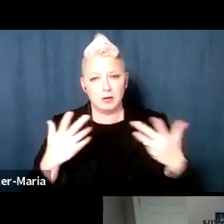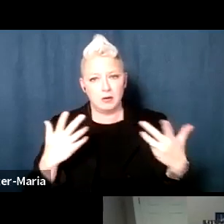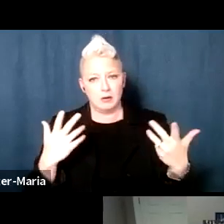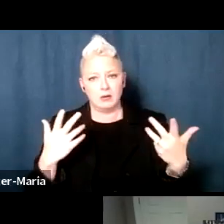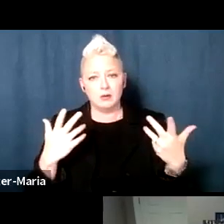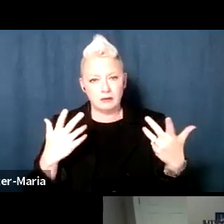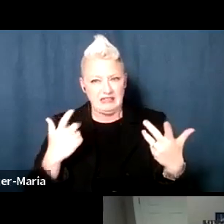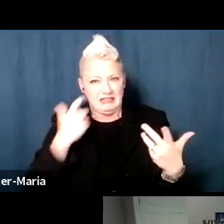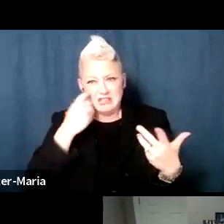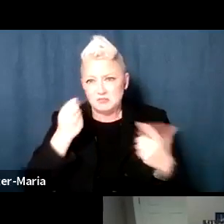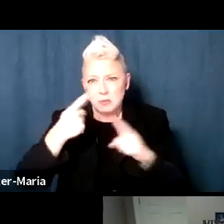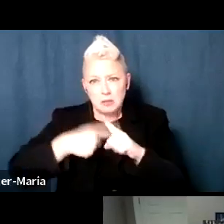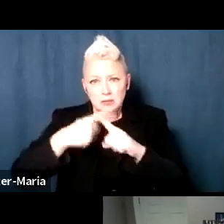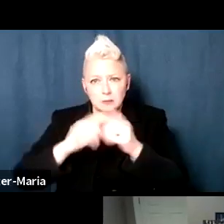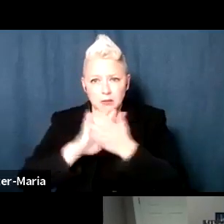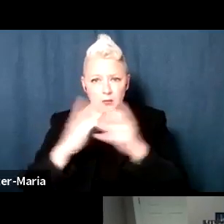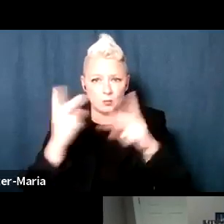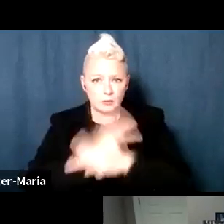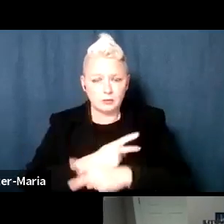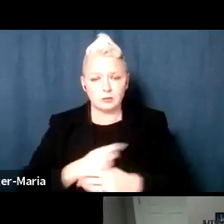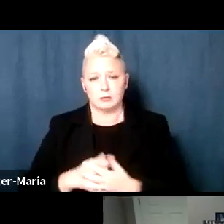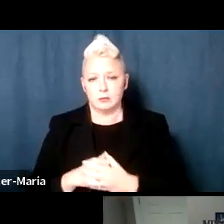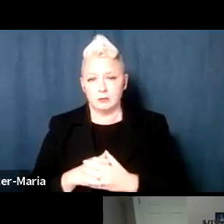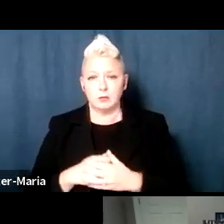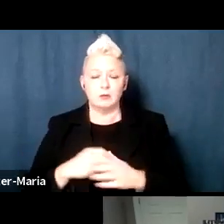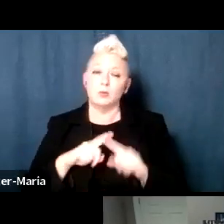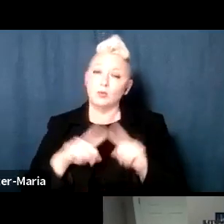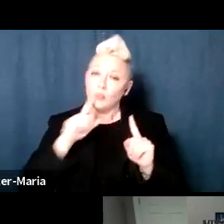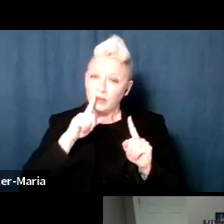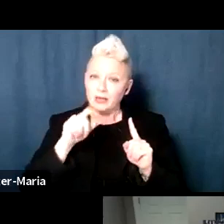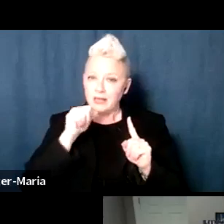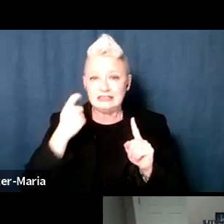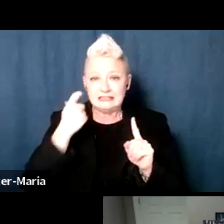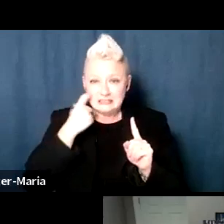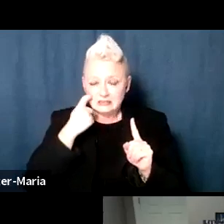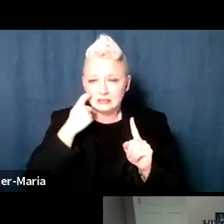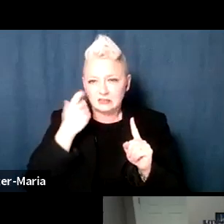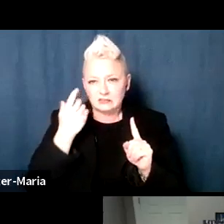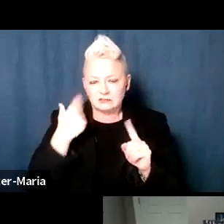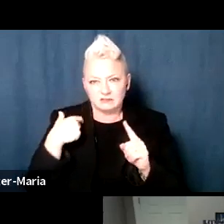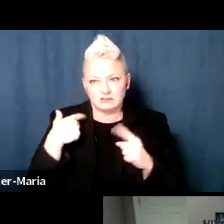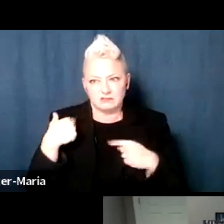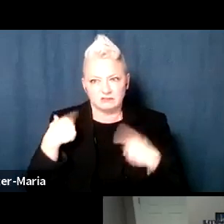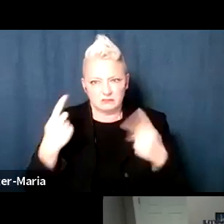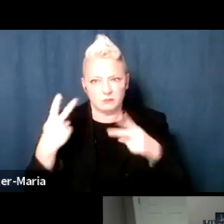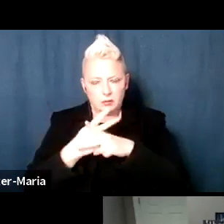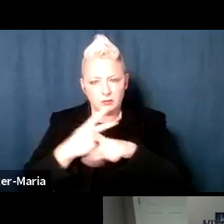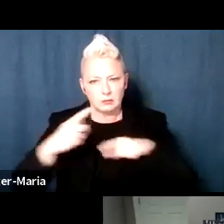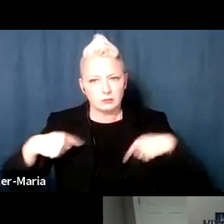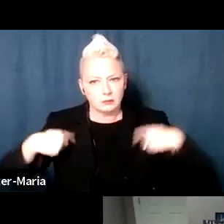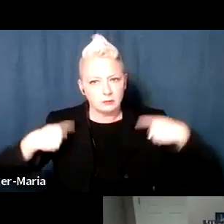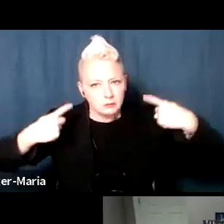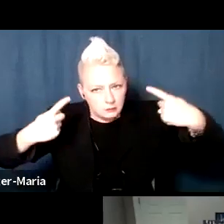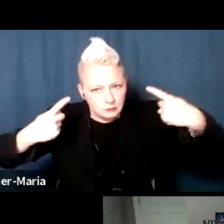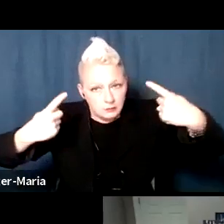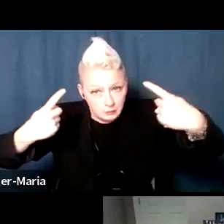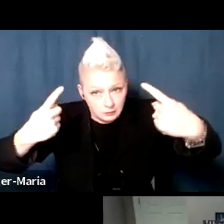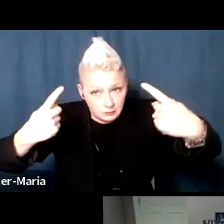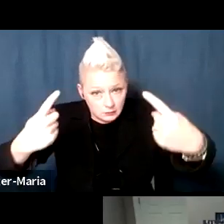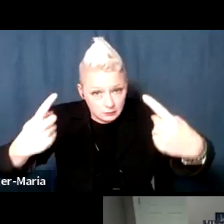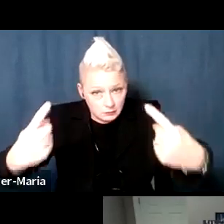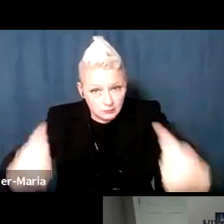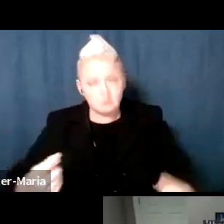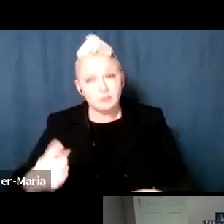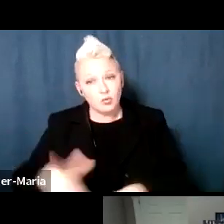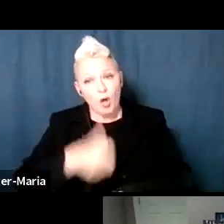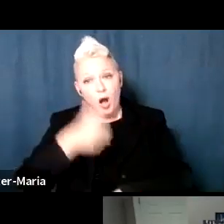just the past few months. But it's not just the past few months. You know, this is something that's been going on for much